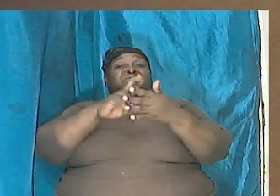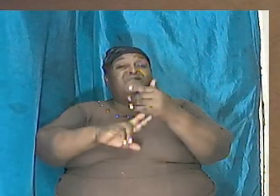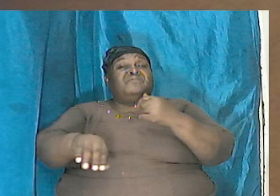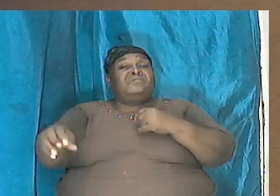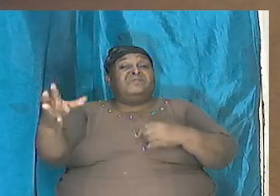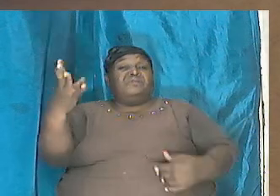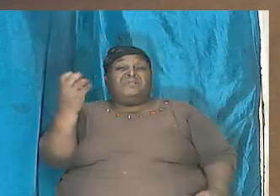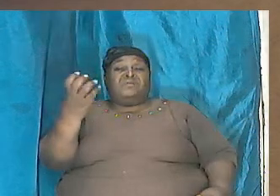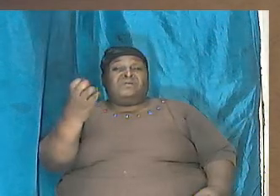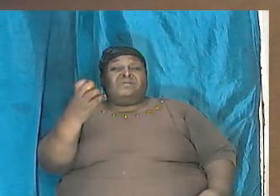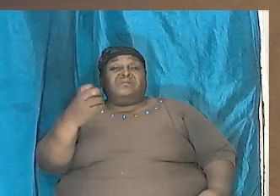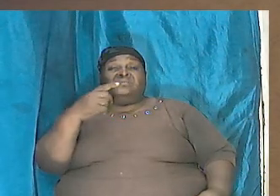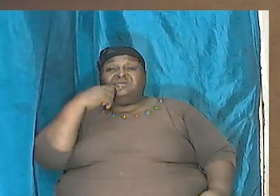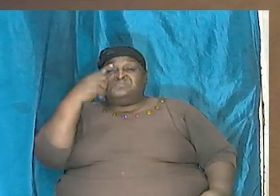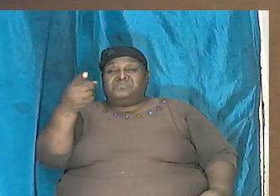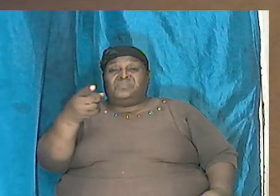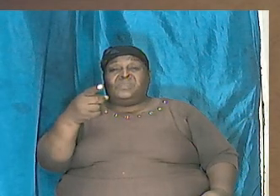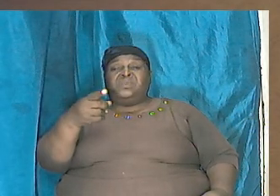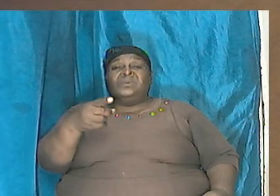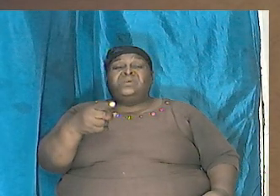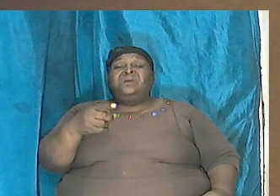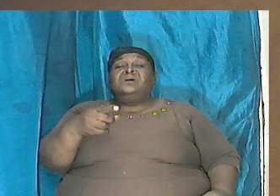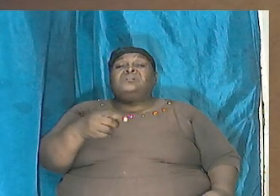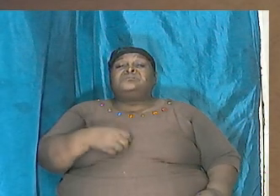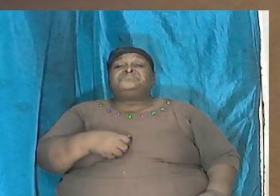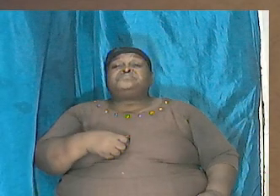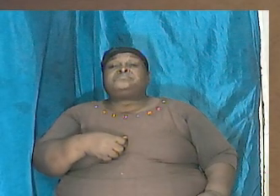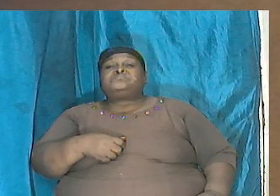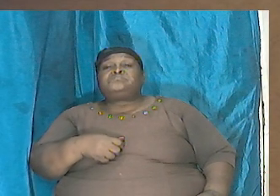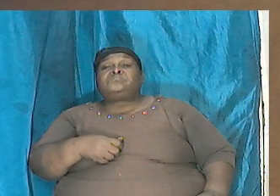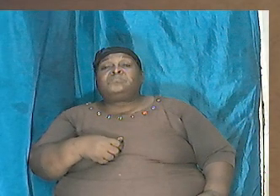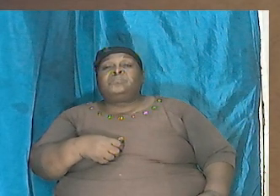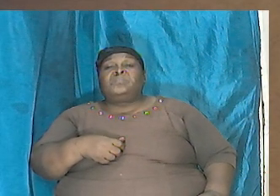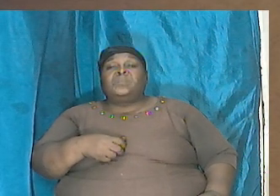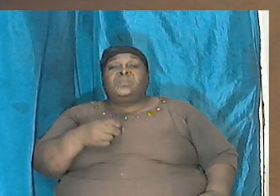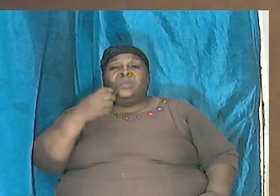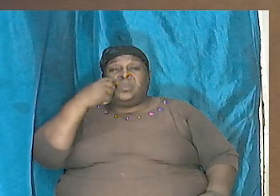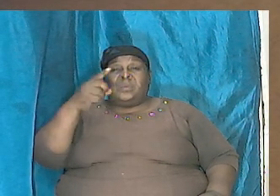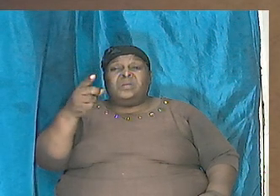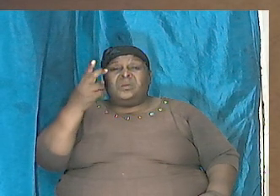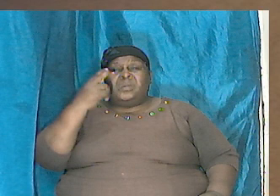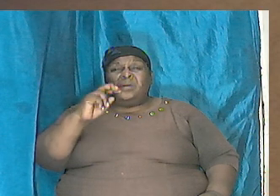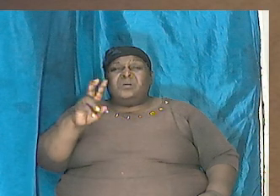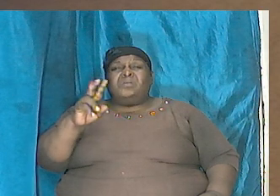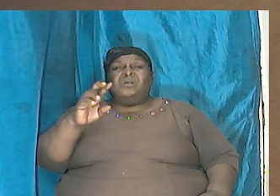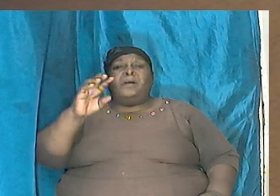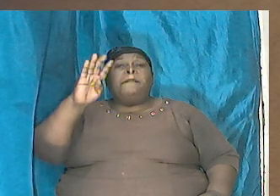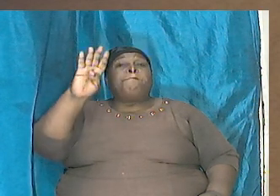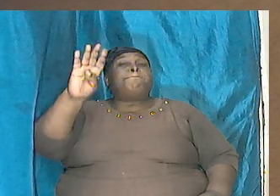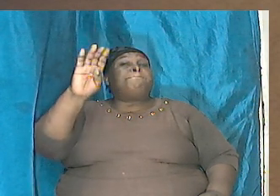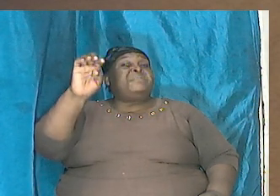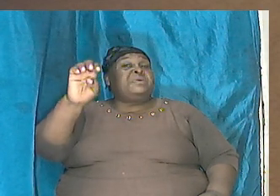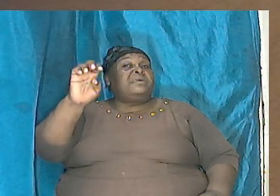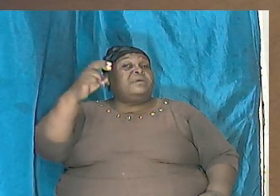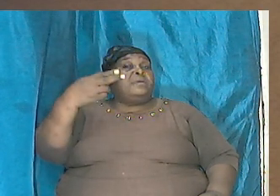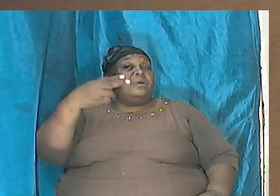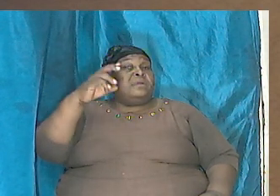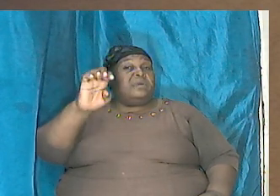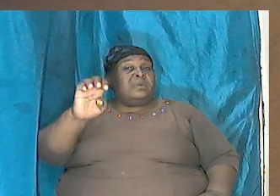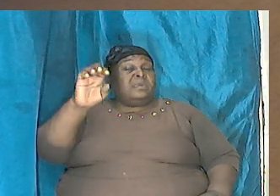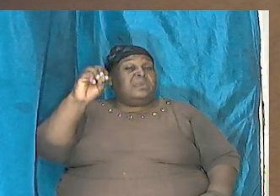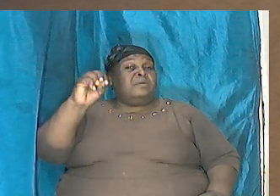description that is being given here is notice he's called behold now behemoth that